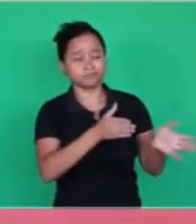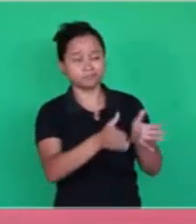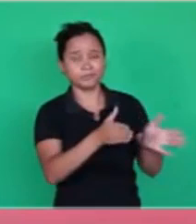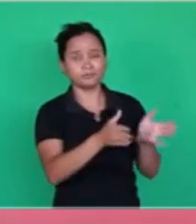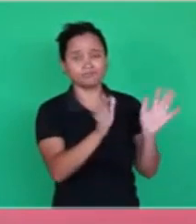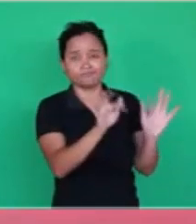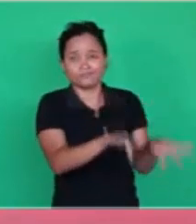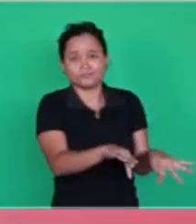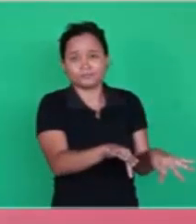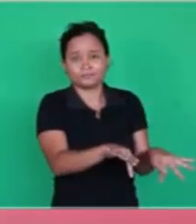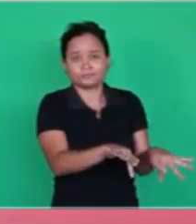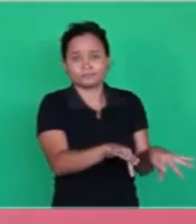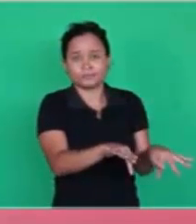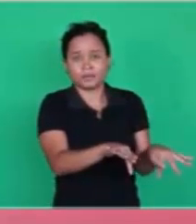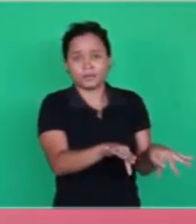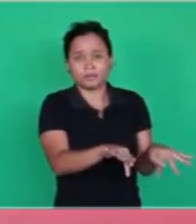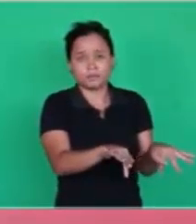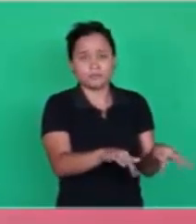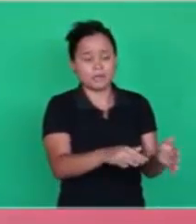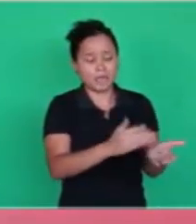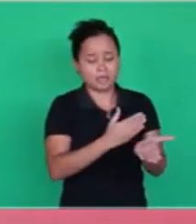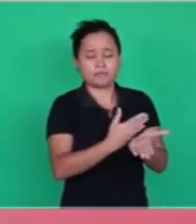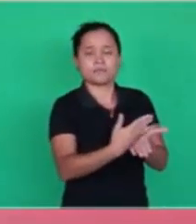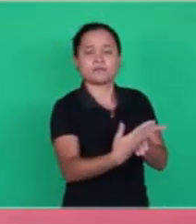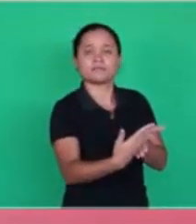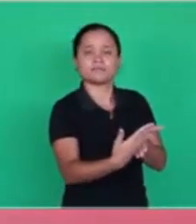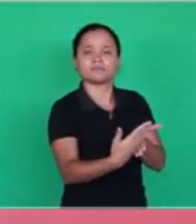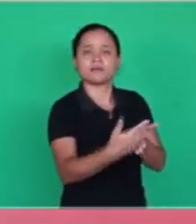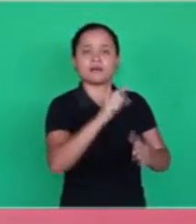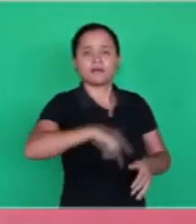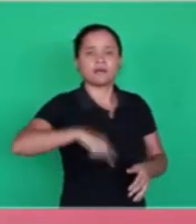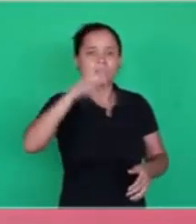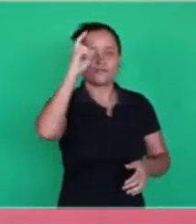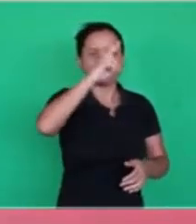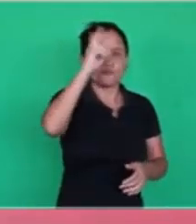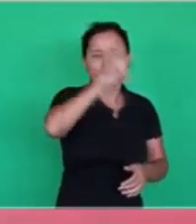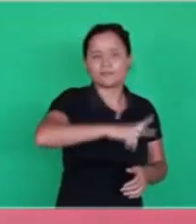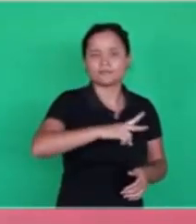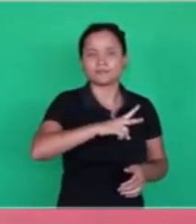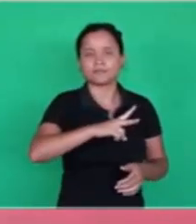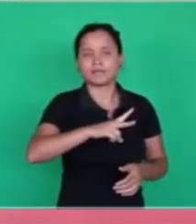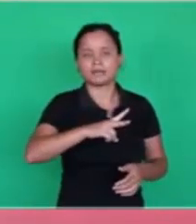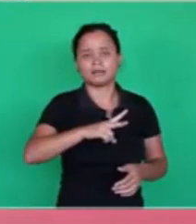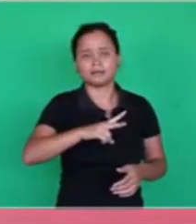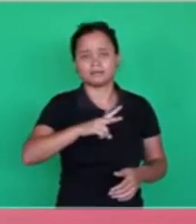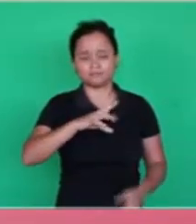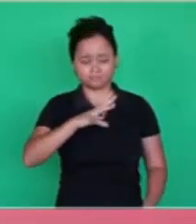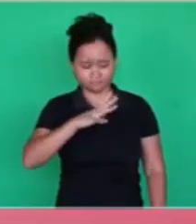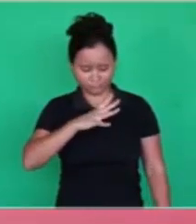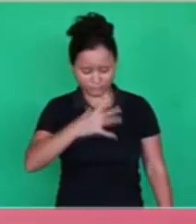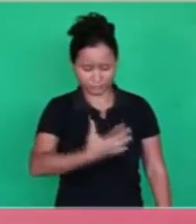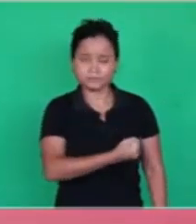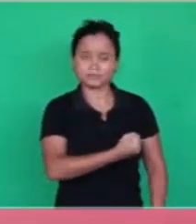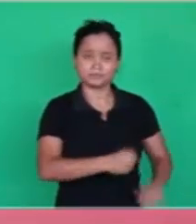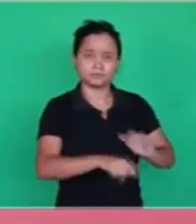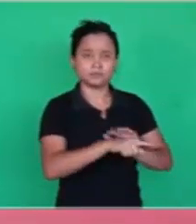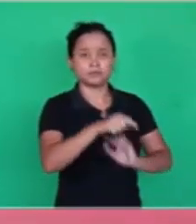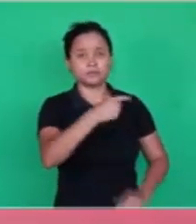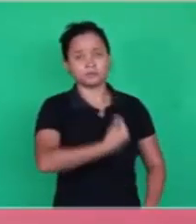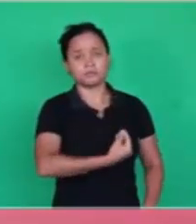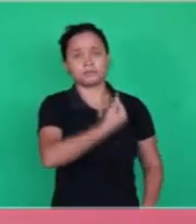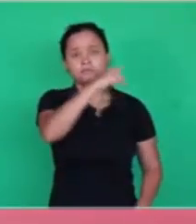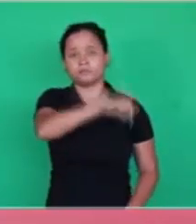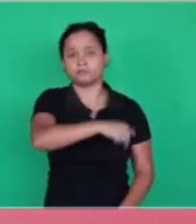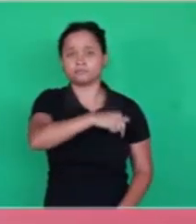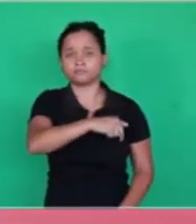It's the beginning. It's history. It relates to salvation. It's for this life here.